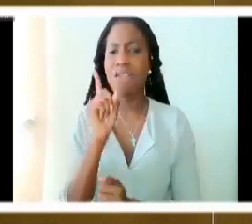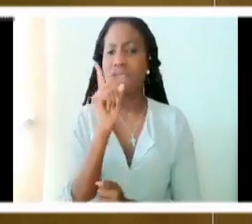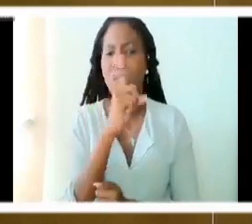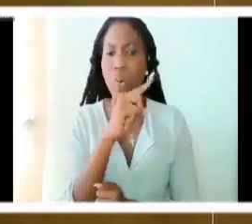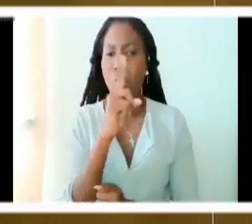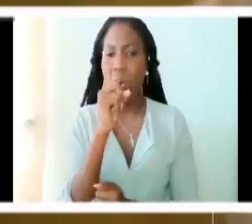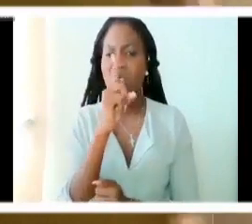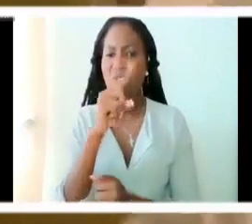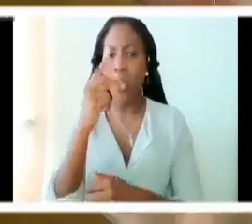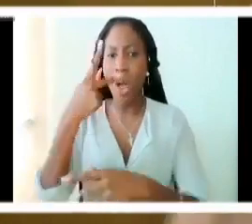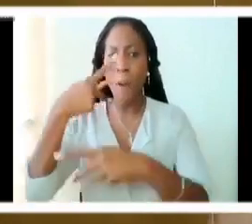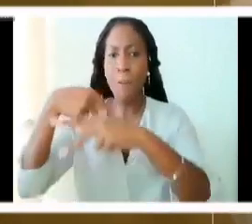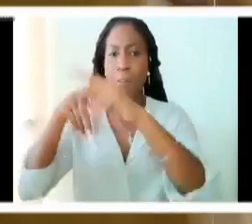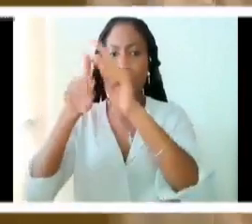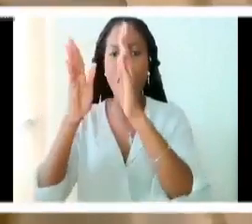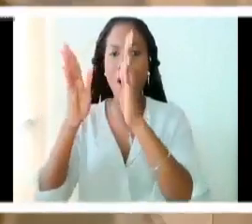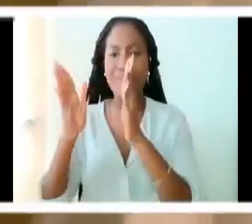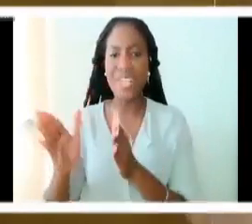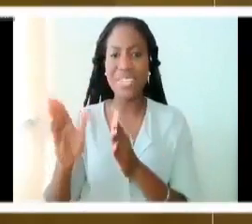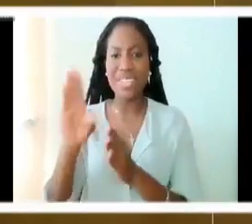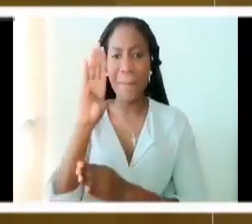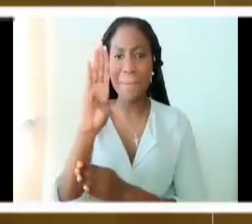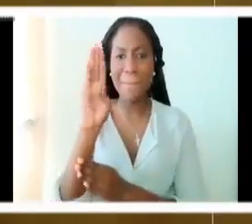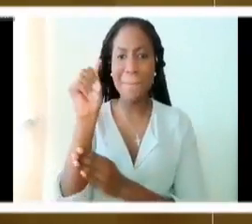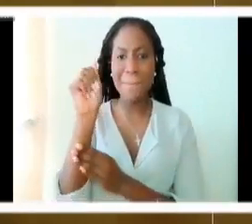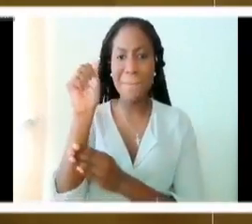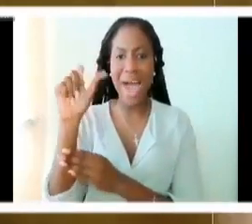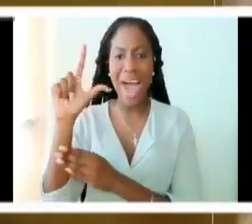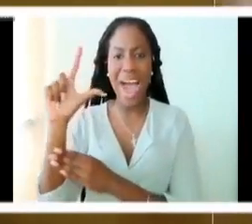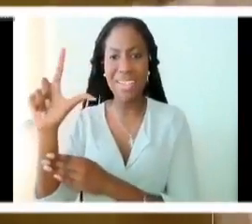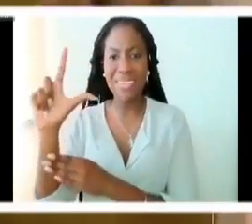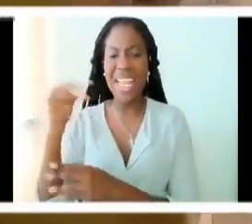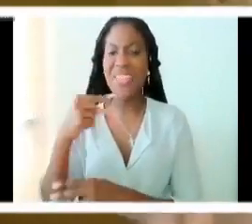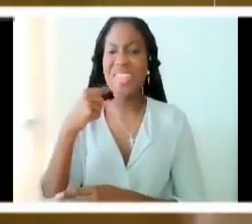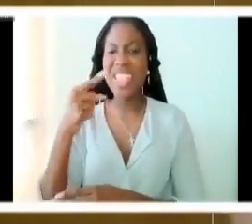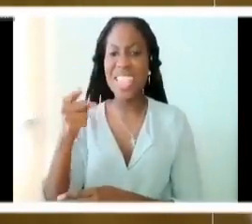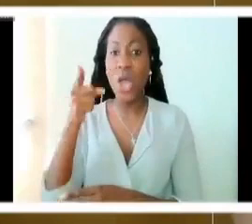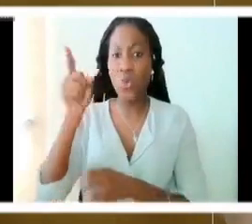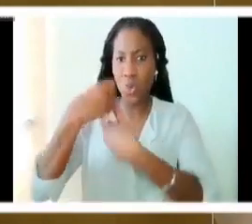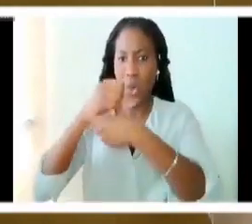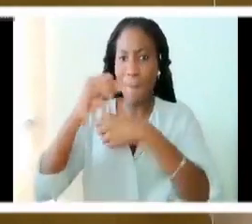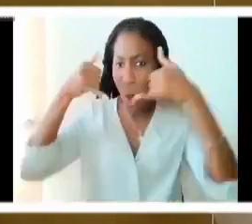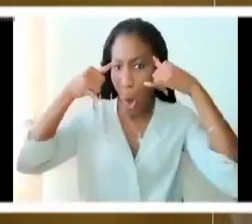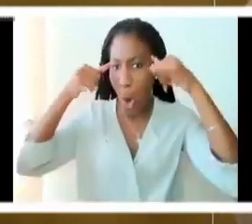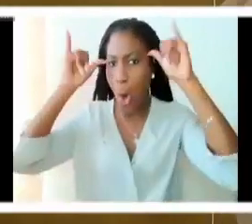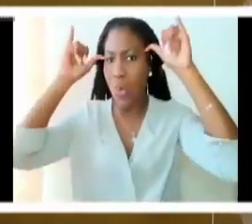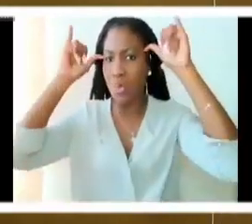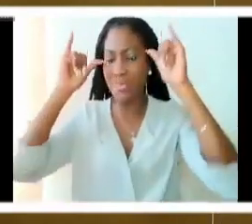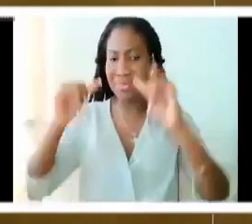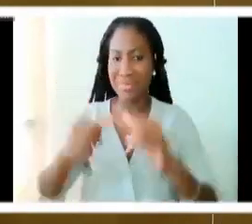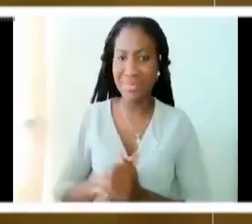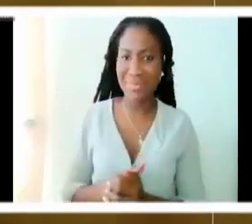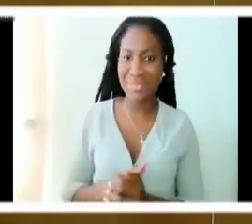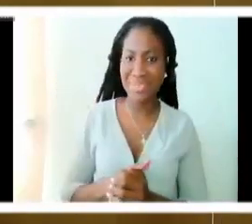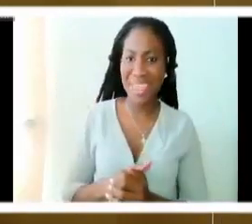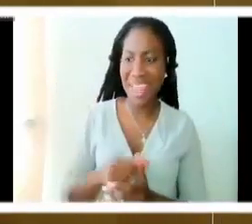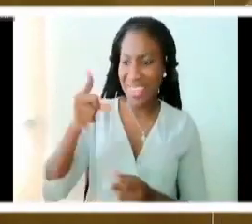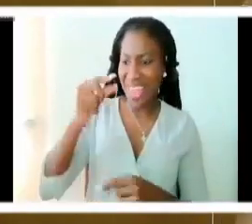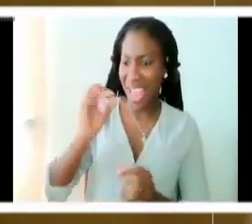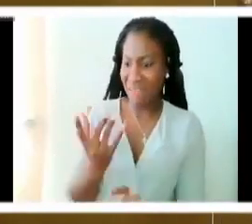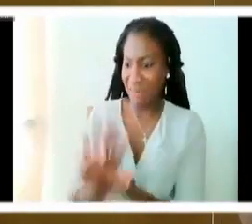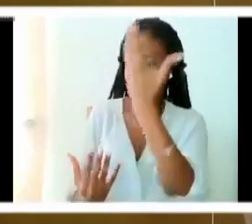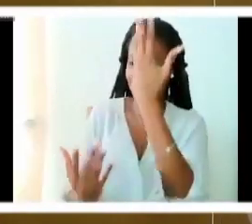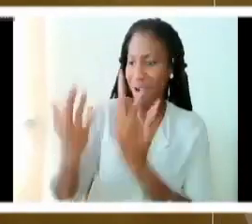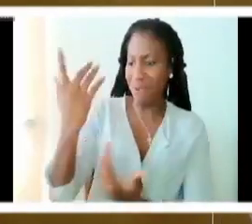when he said to them, you set up a cow and pray to God to light the fire. And then he said, you know,